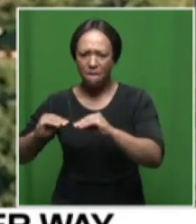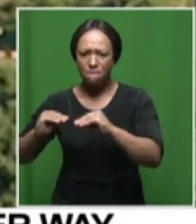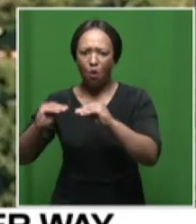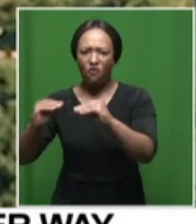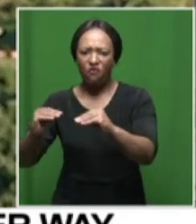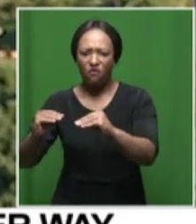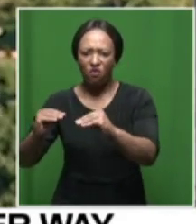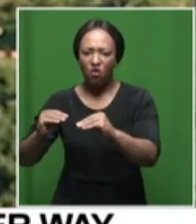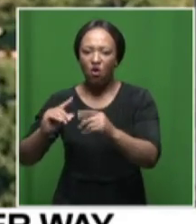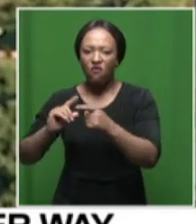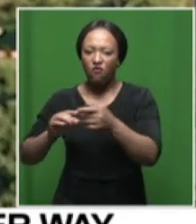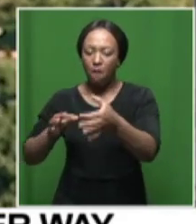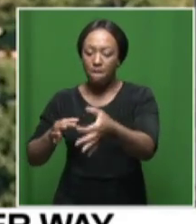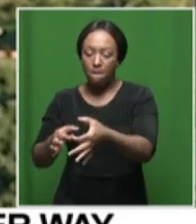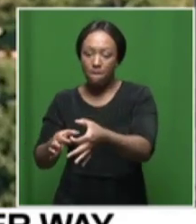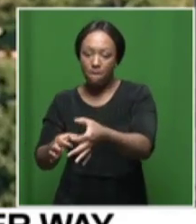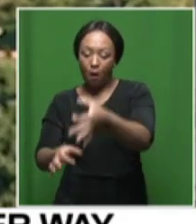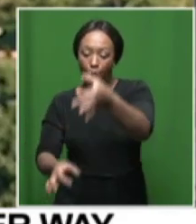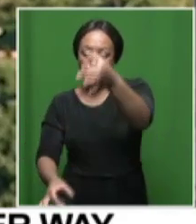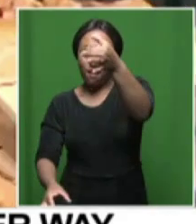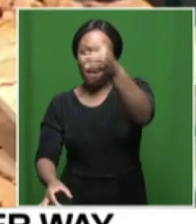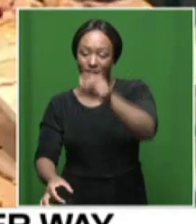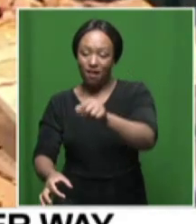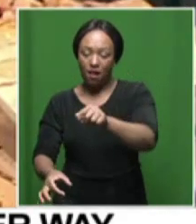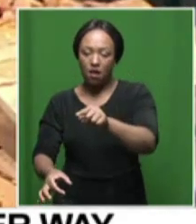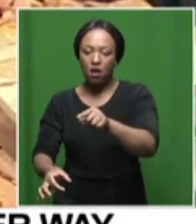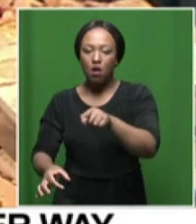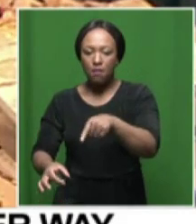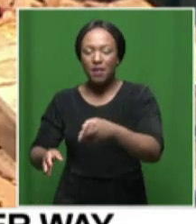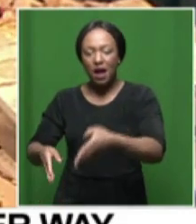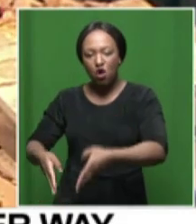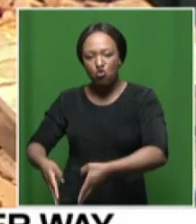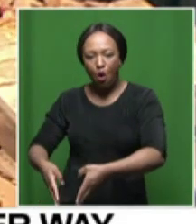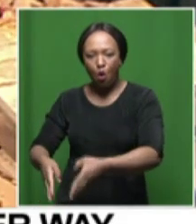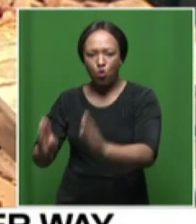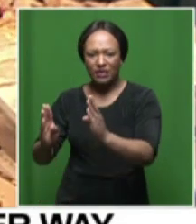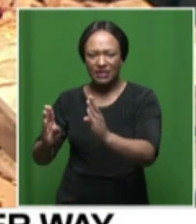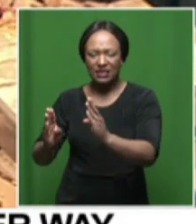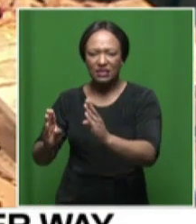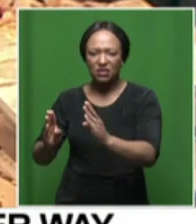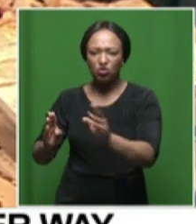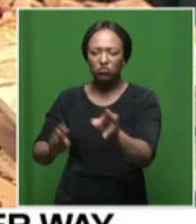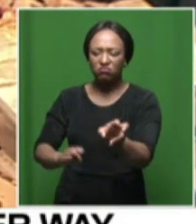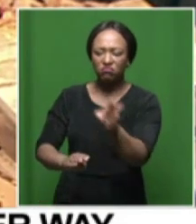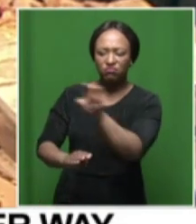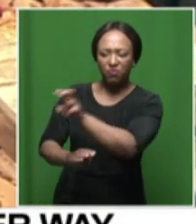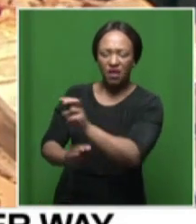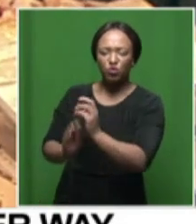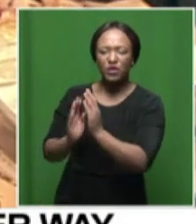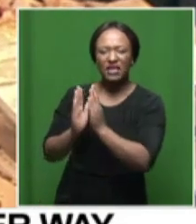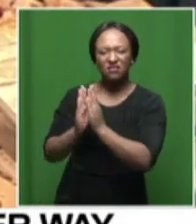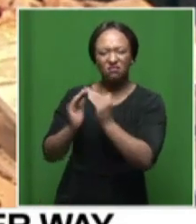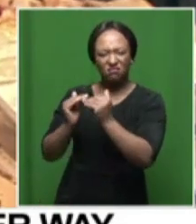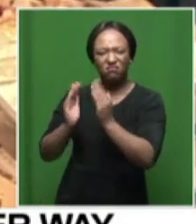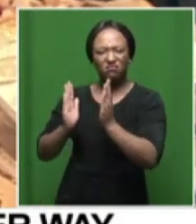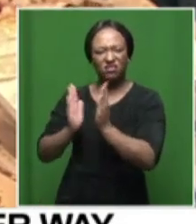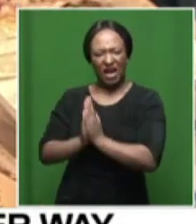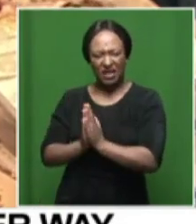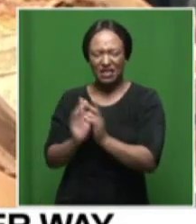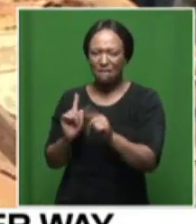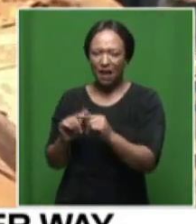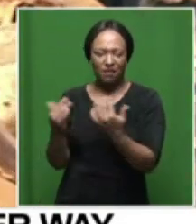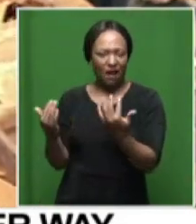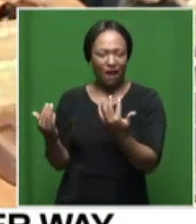pole there is a road in fact it's supposed to be a road crossing by where the church is yeah yeah so do we know how many families